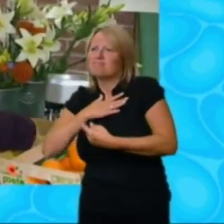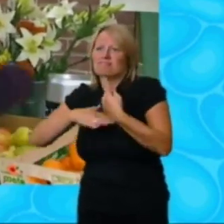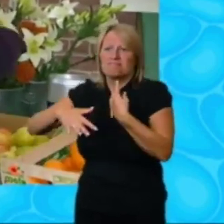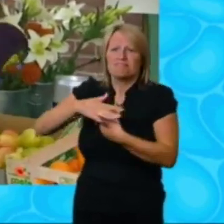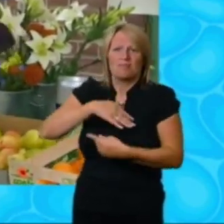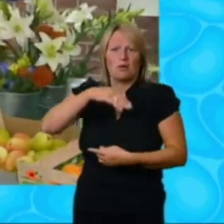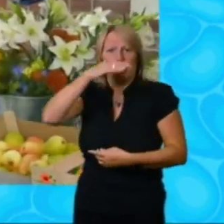Phew!